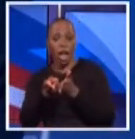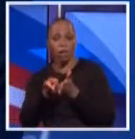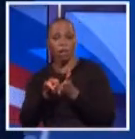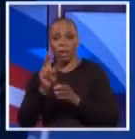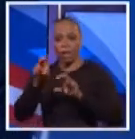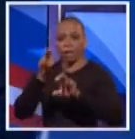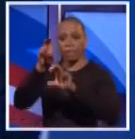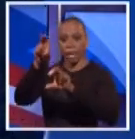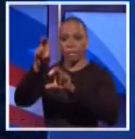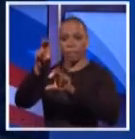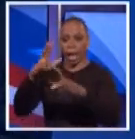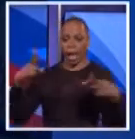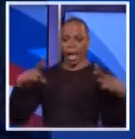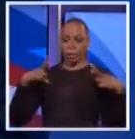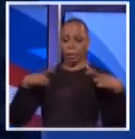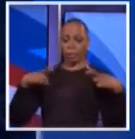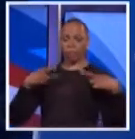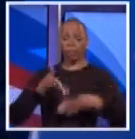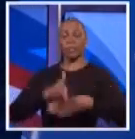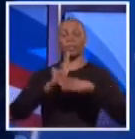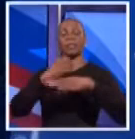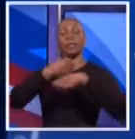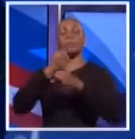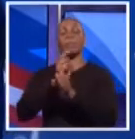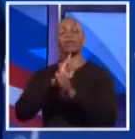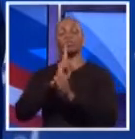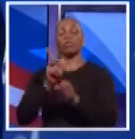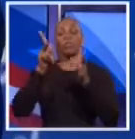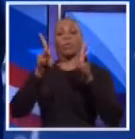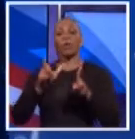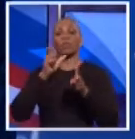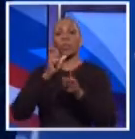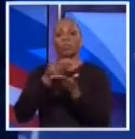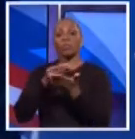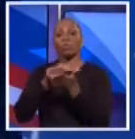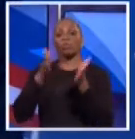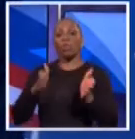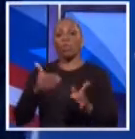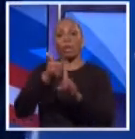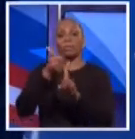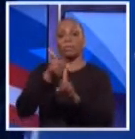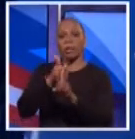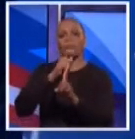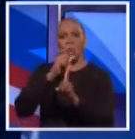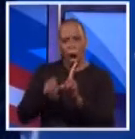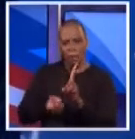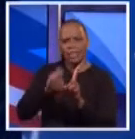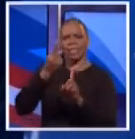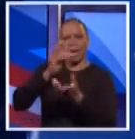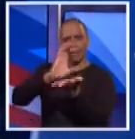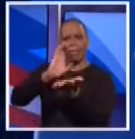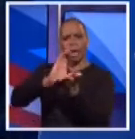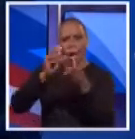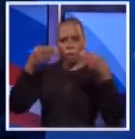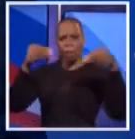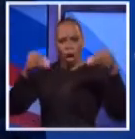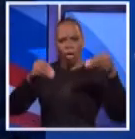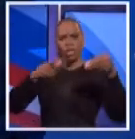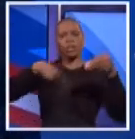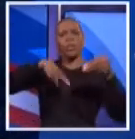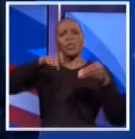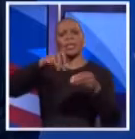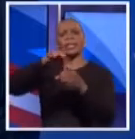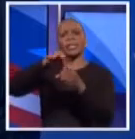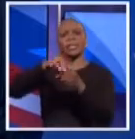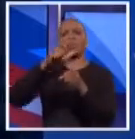protecting the pensions, and making sure that we have somebody as controller who understands the capital markets. That is why we need to elect a controller who's been